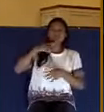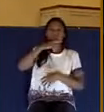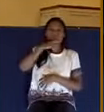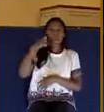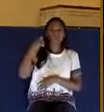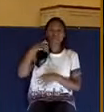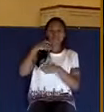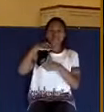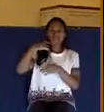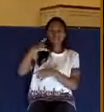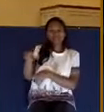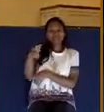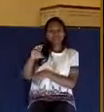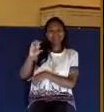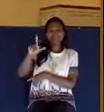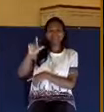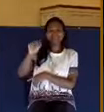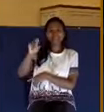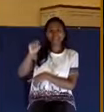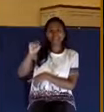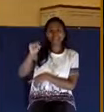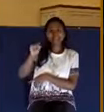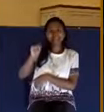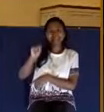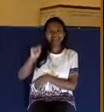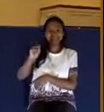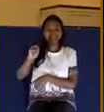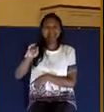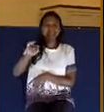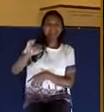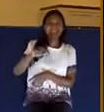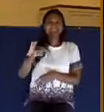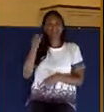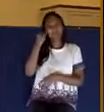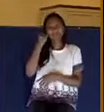in case anyone ever asks you. In case you ever get on Jeopardy or something like that.